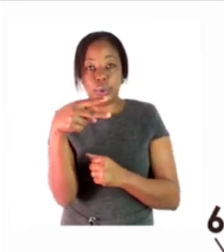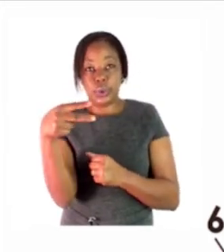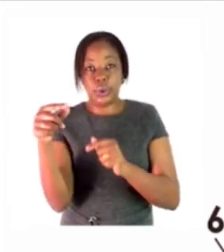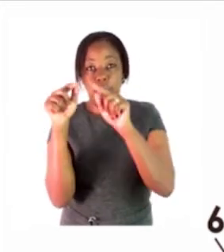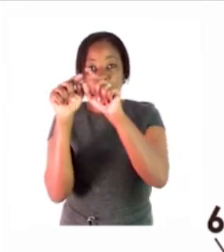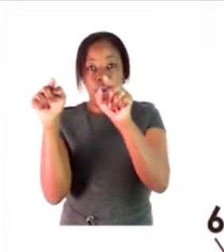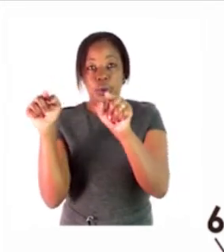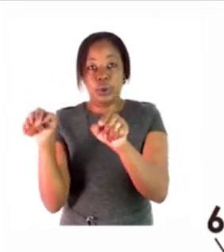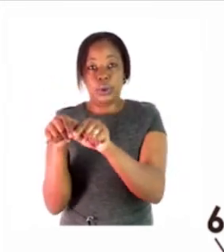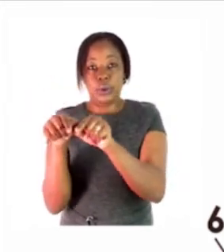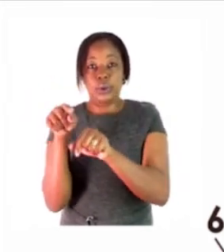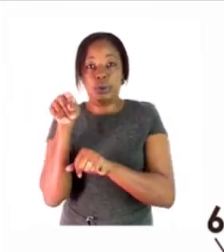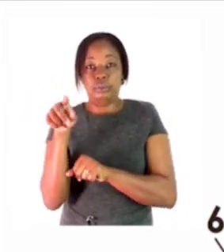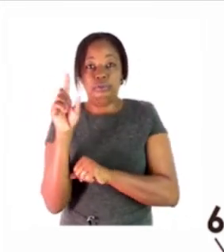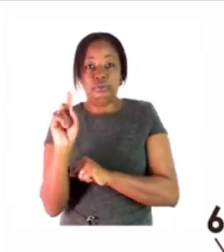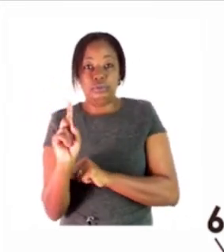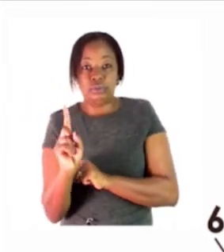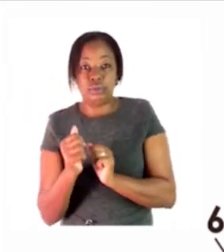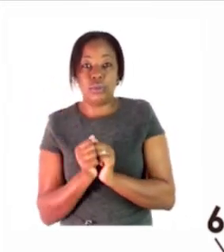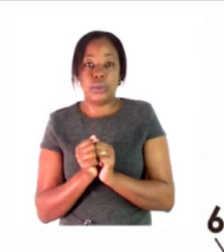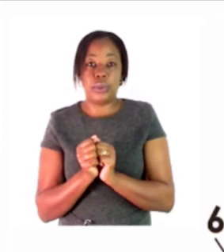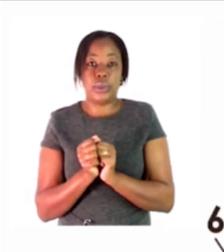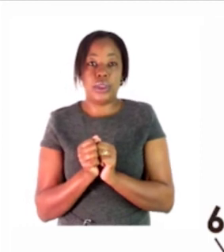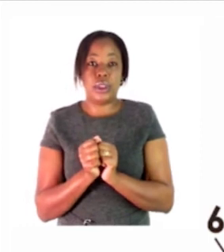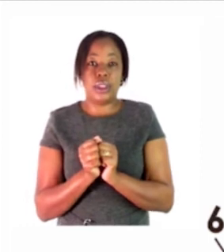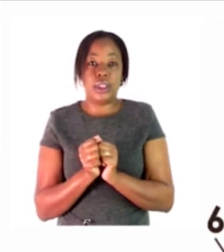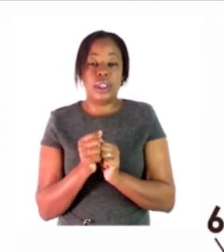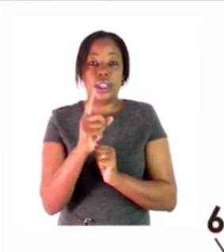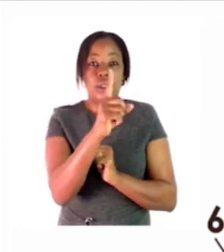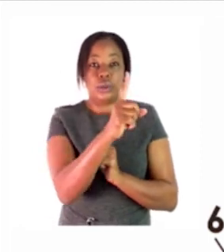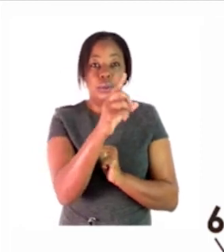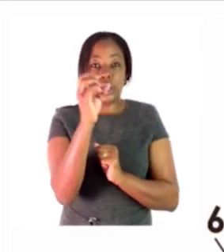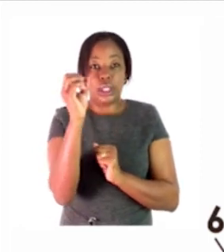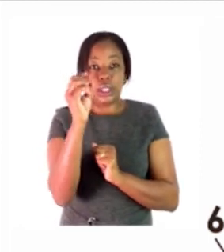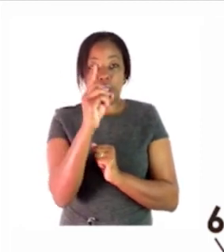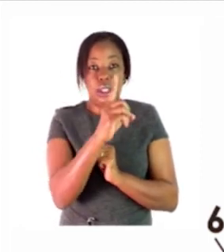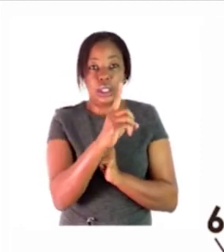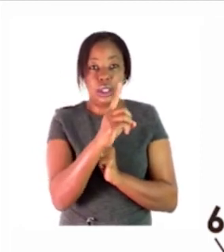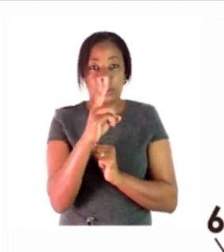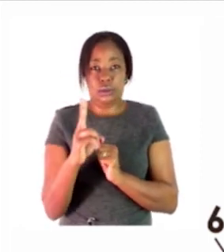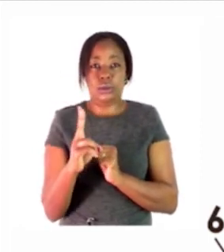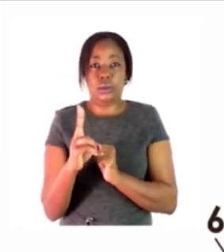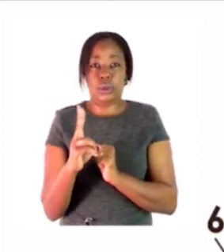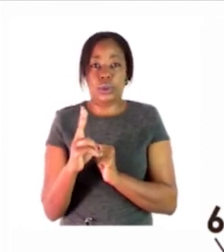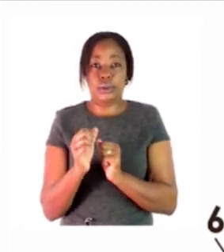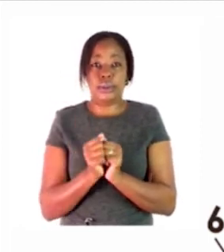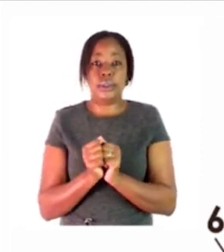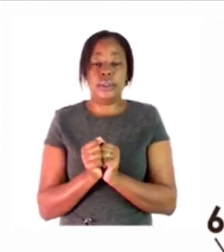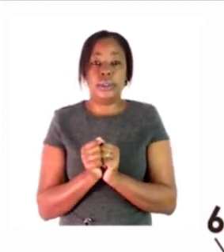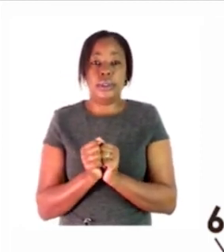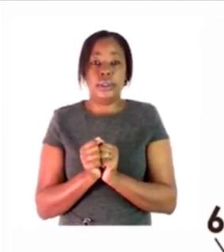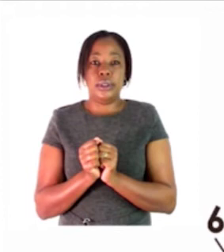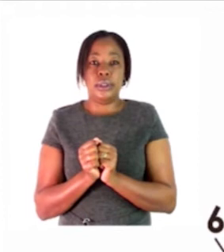10 plus a 2 that will be a 12 so i would like you to go through everything and do the same